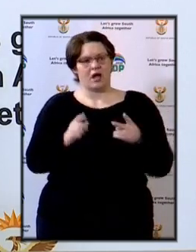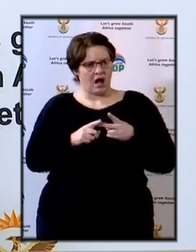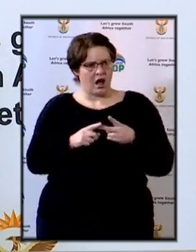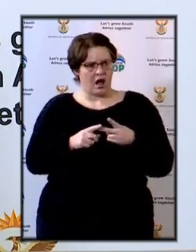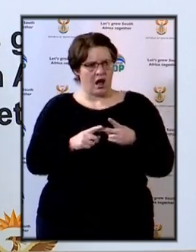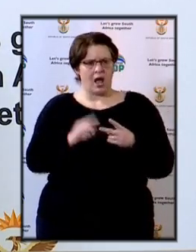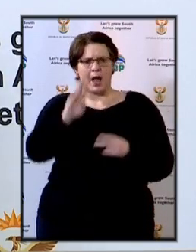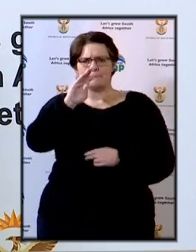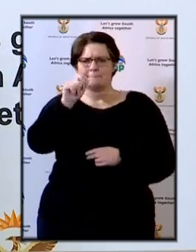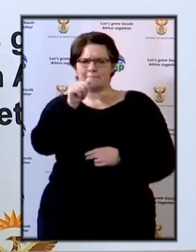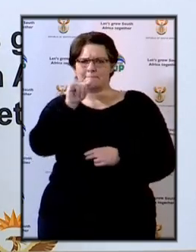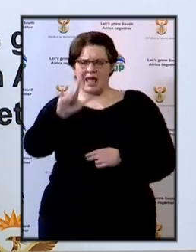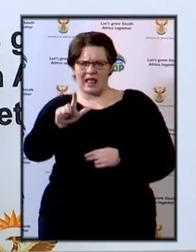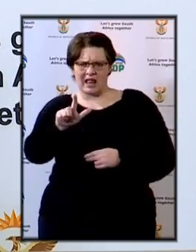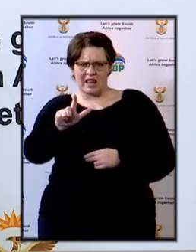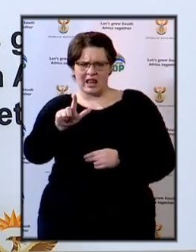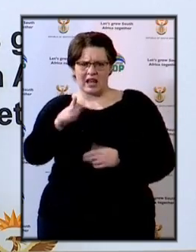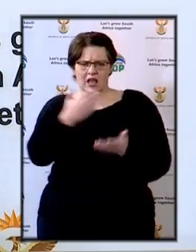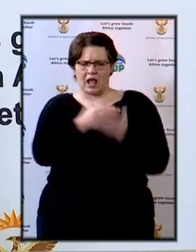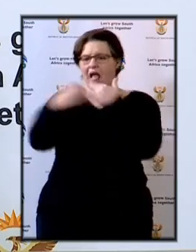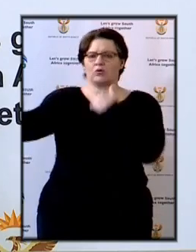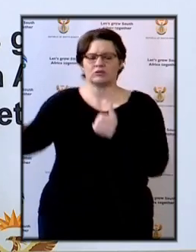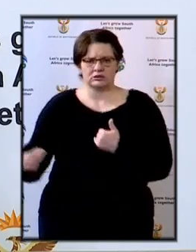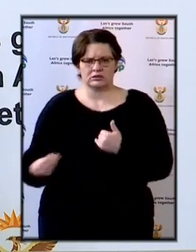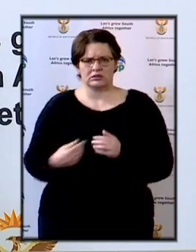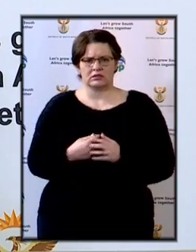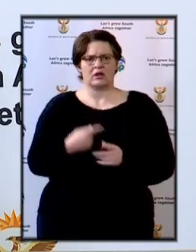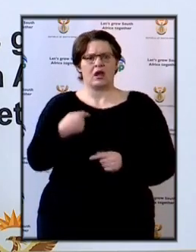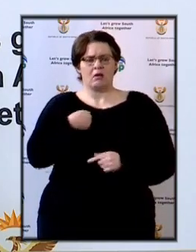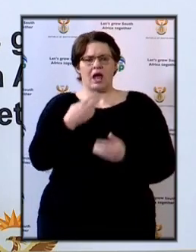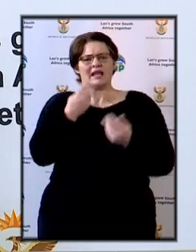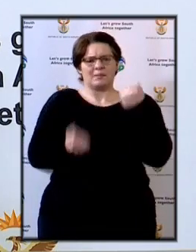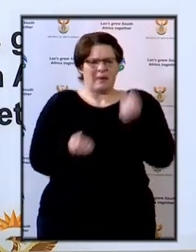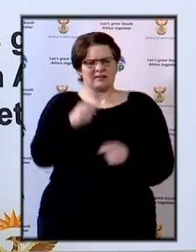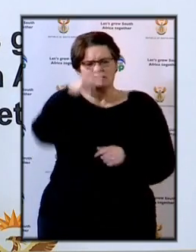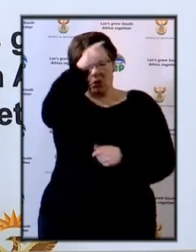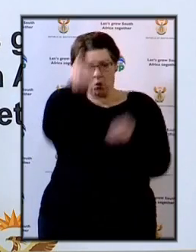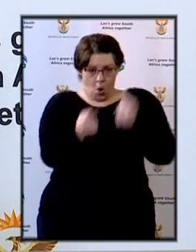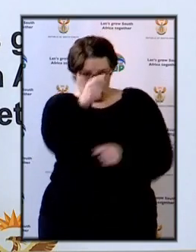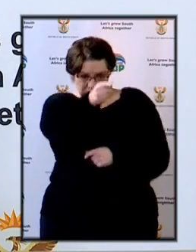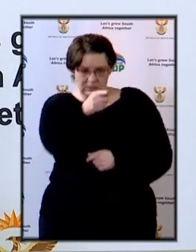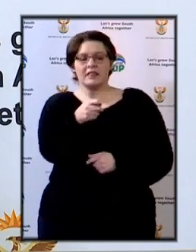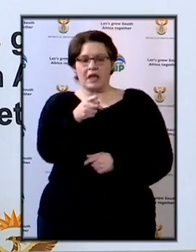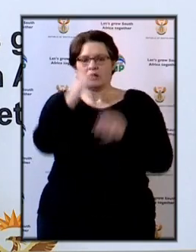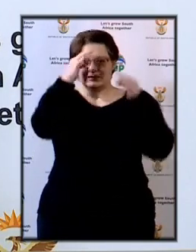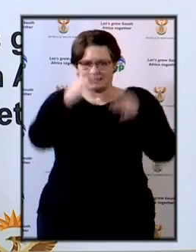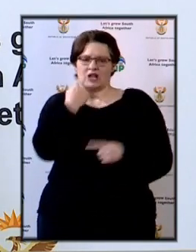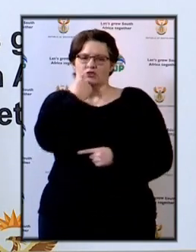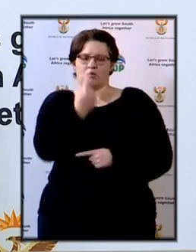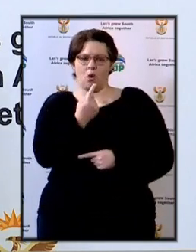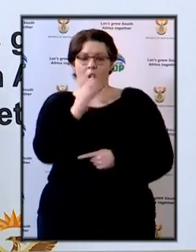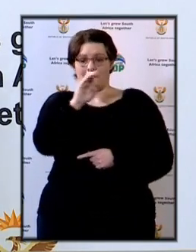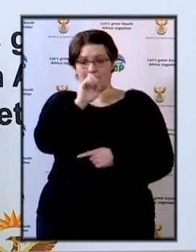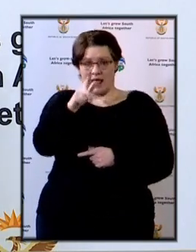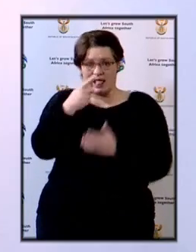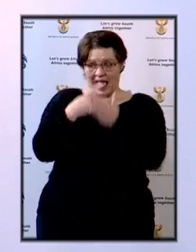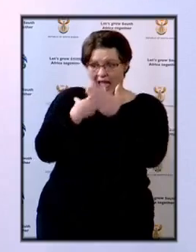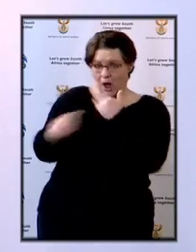As far as the bail is concerned. The bail is. Sorry on that. The prosecutors will consider the matters and decide what to do tomorrow.